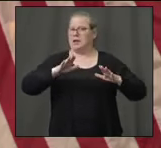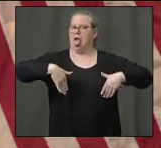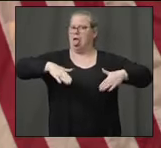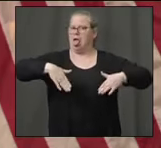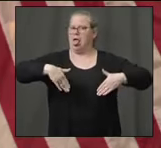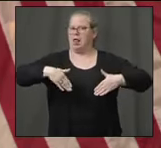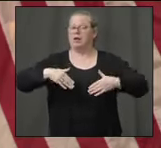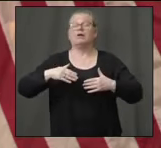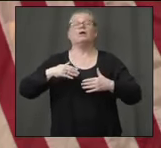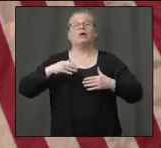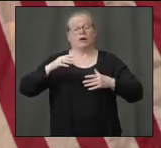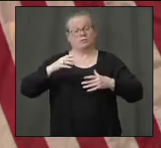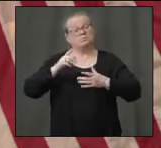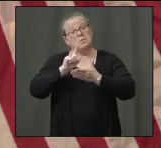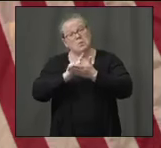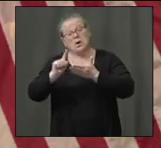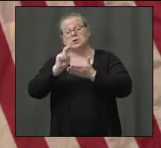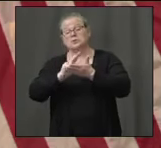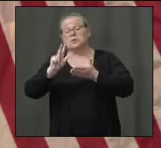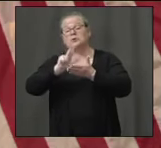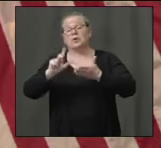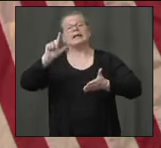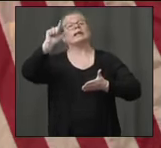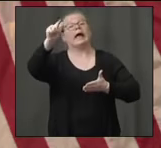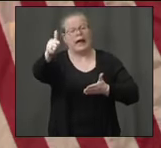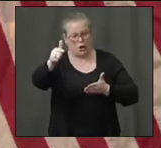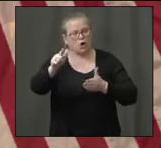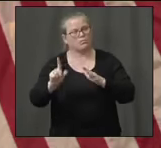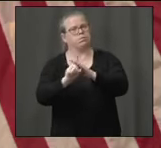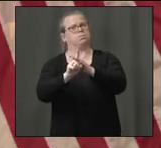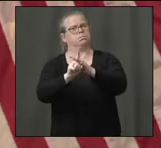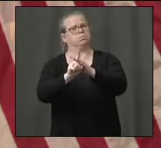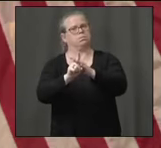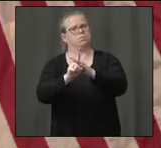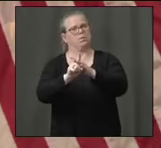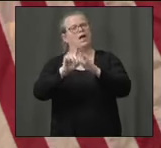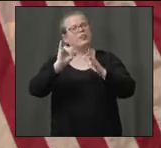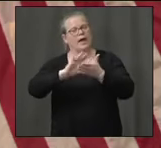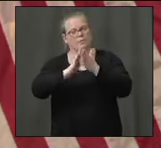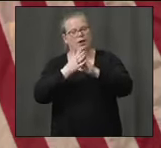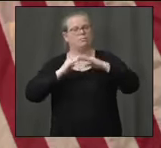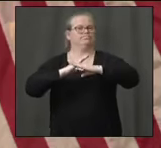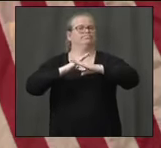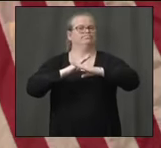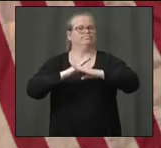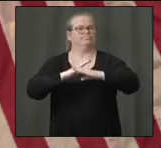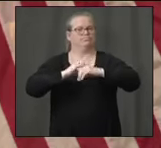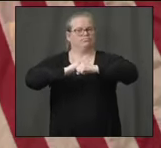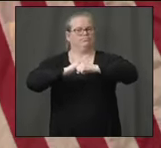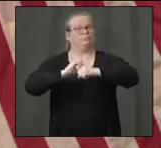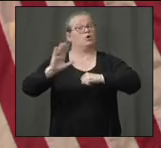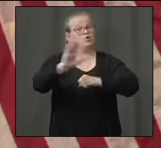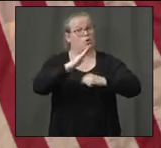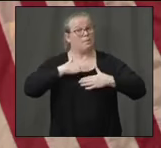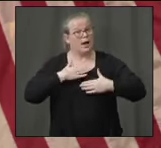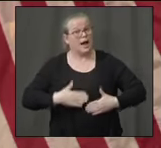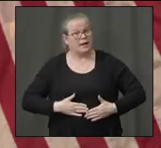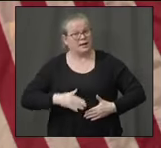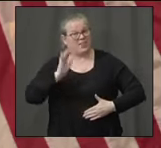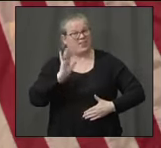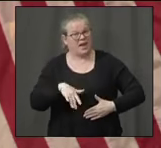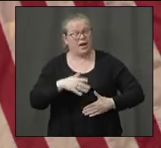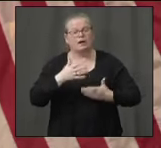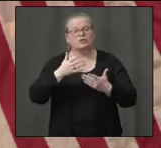antibodies are helpful, and these are late stage antibodies, because as the governor said, we believe there will be